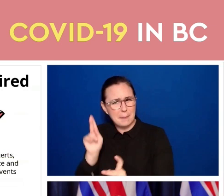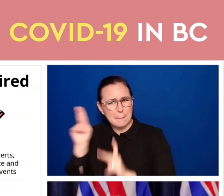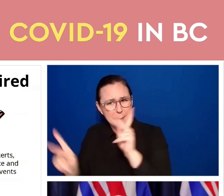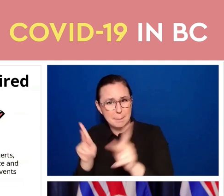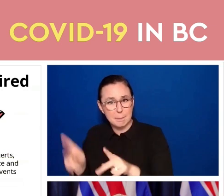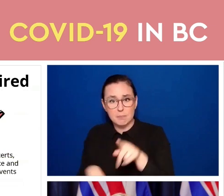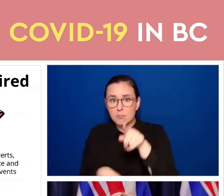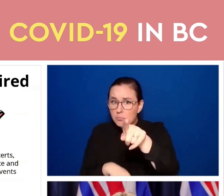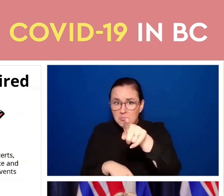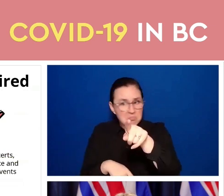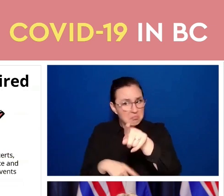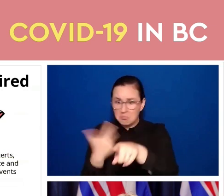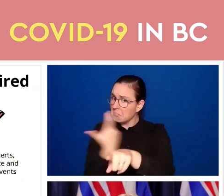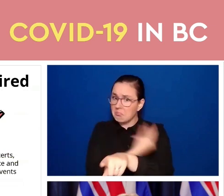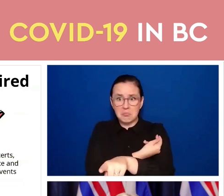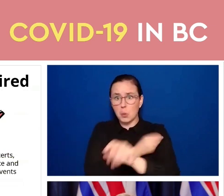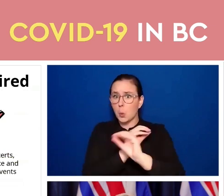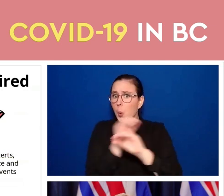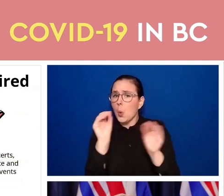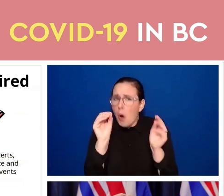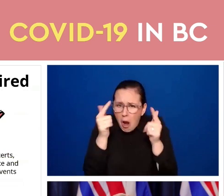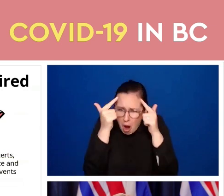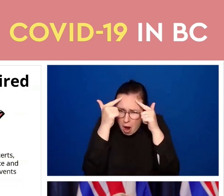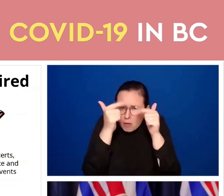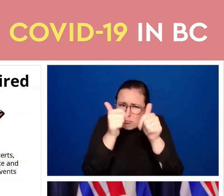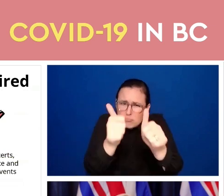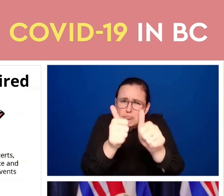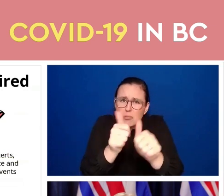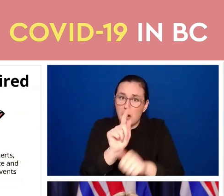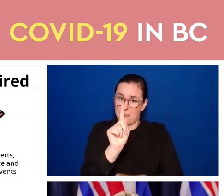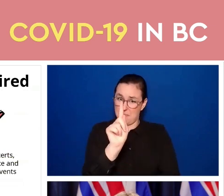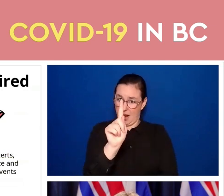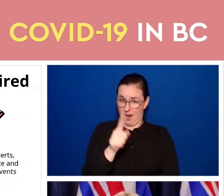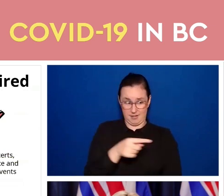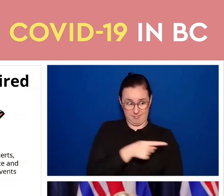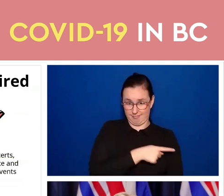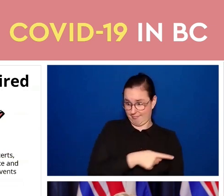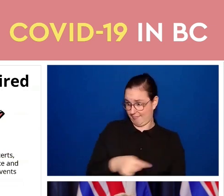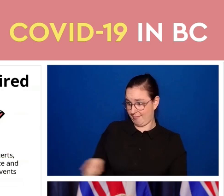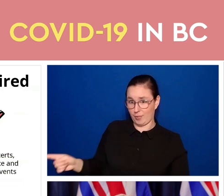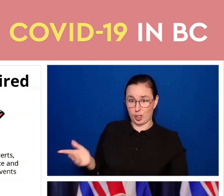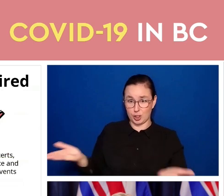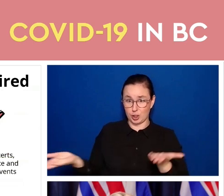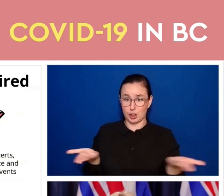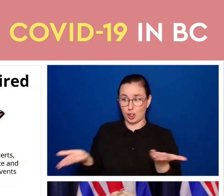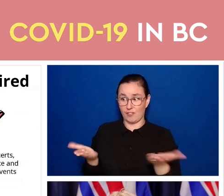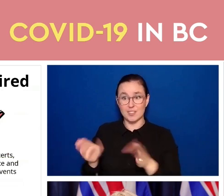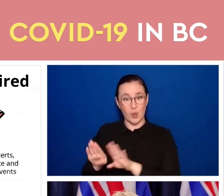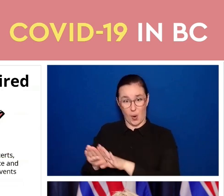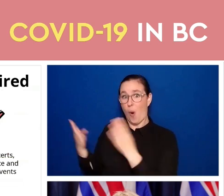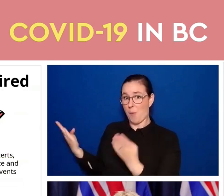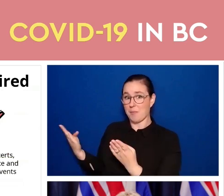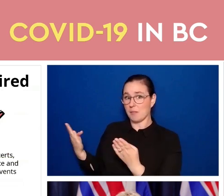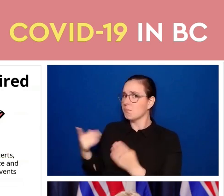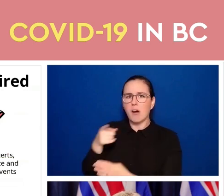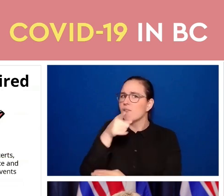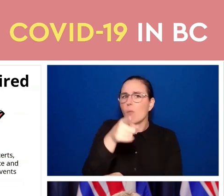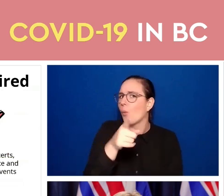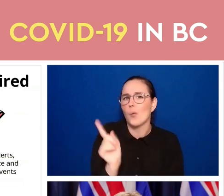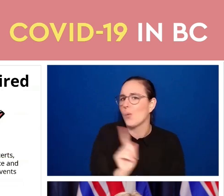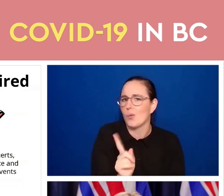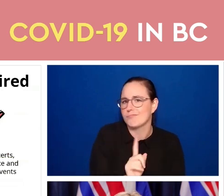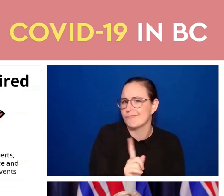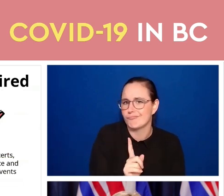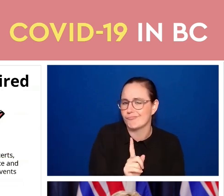and services will remain open for you, just as the case has been for the last 20 months. You will have alternatives